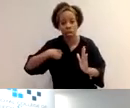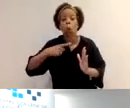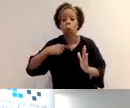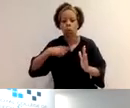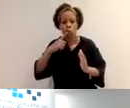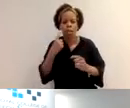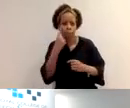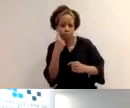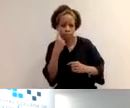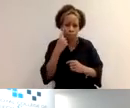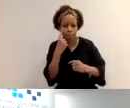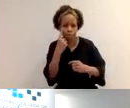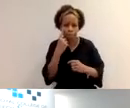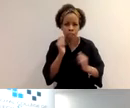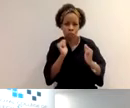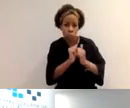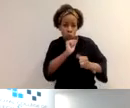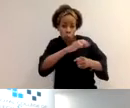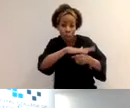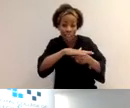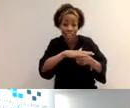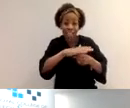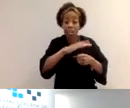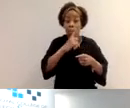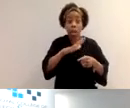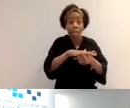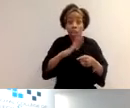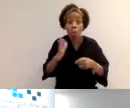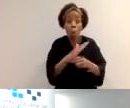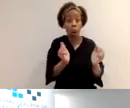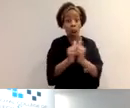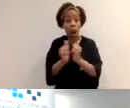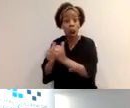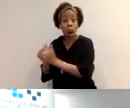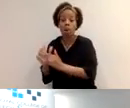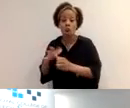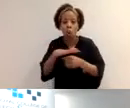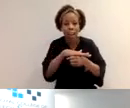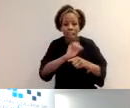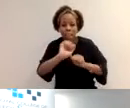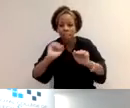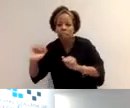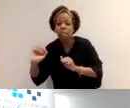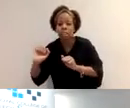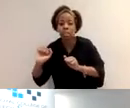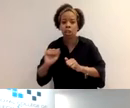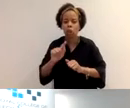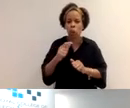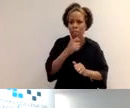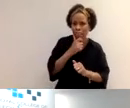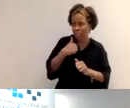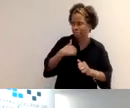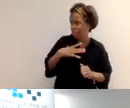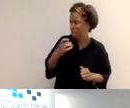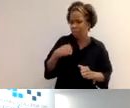consider it again, case by case. So the main message I'm trying to get across is if you are worried about the order and you've been selected, please, please